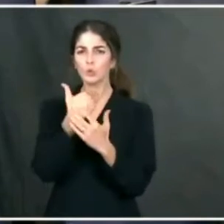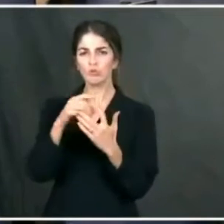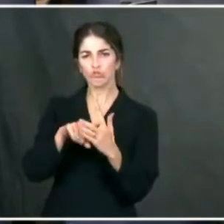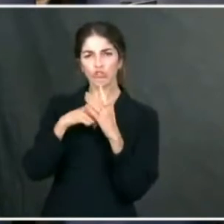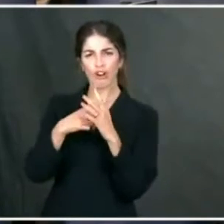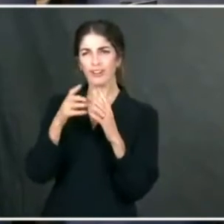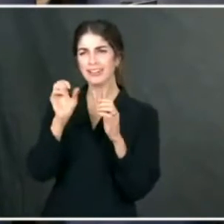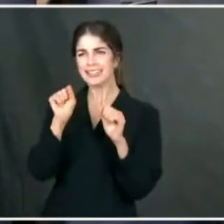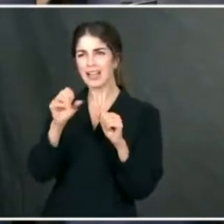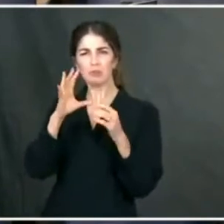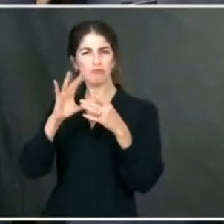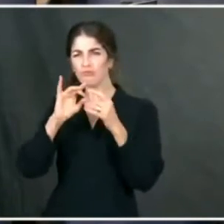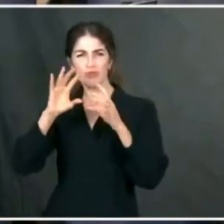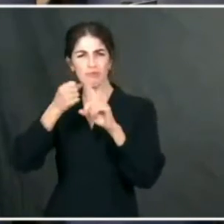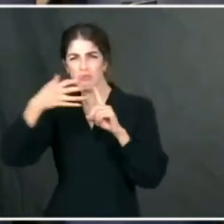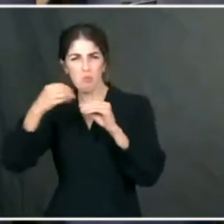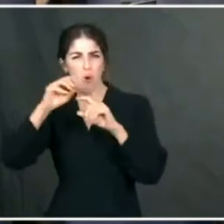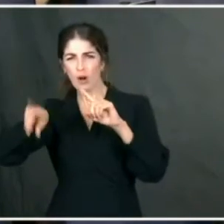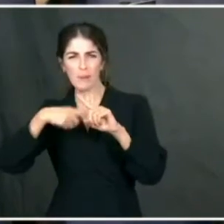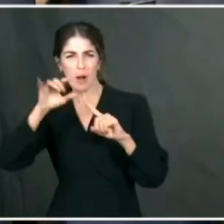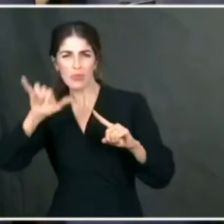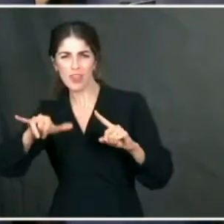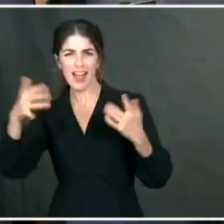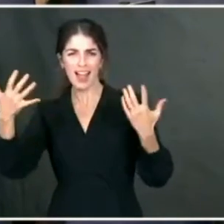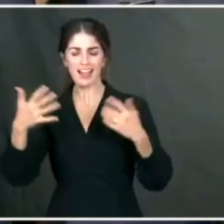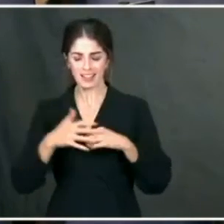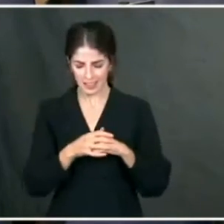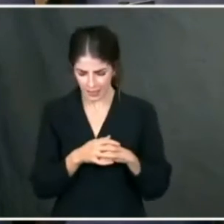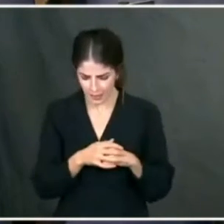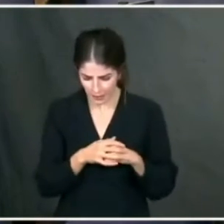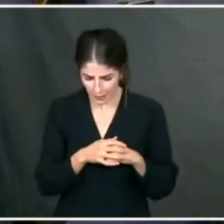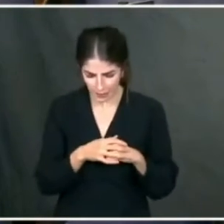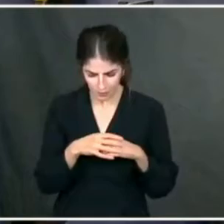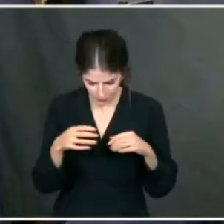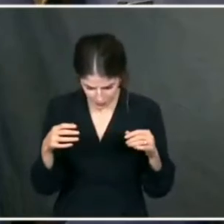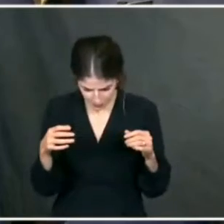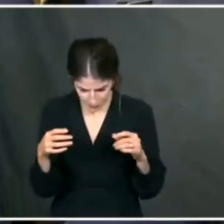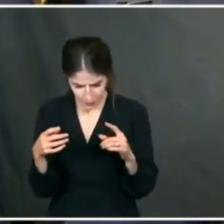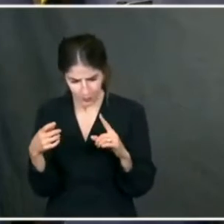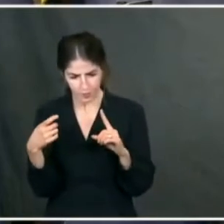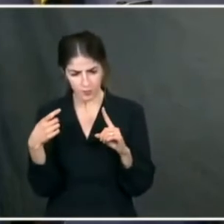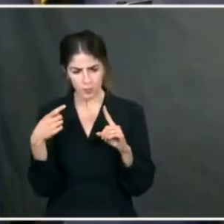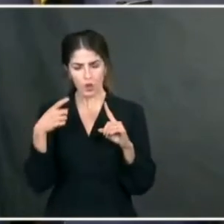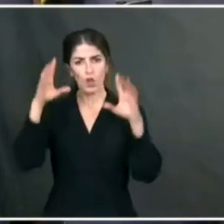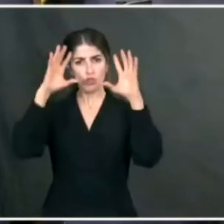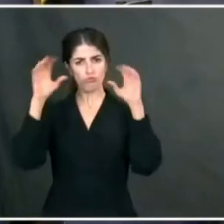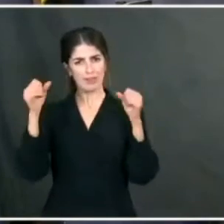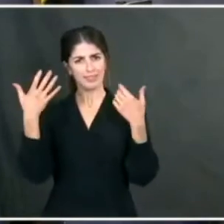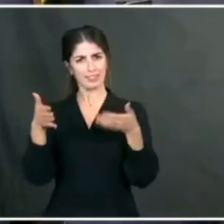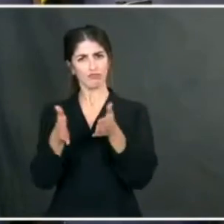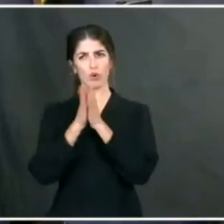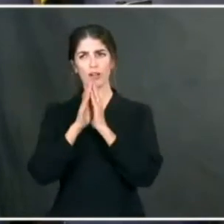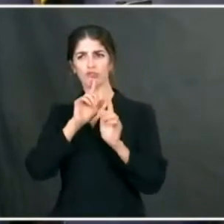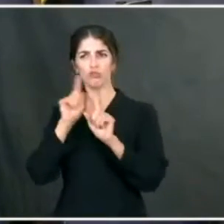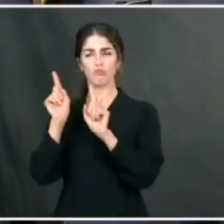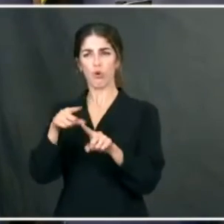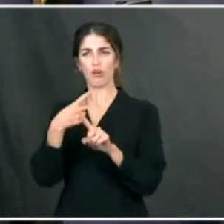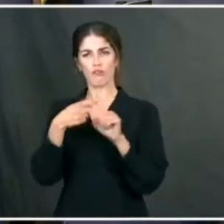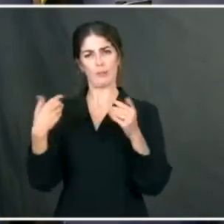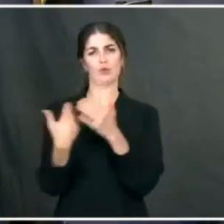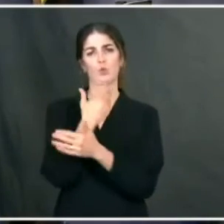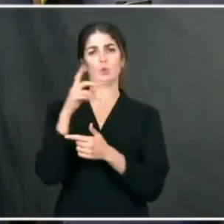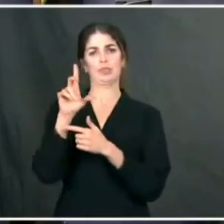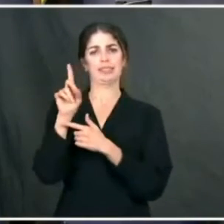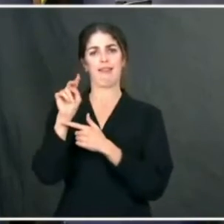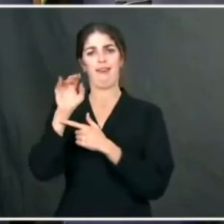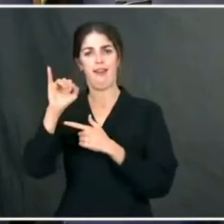the President's directive on that front has been? Additionally, did he confirm that the President requested reports from the new DNI